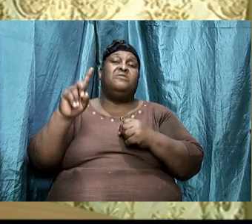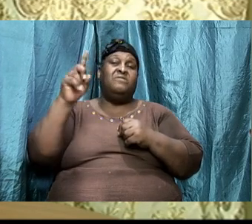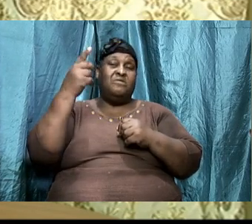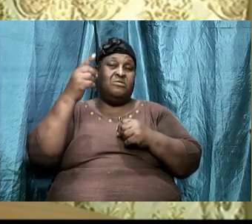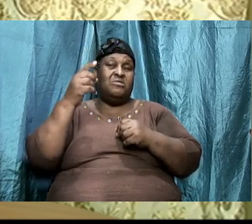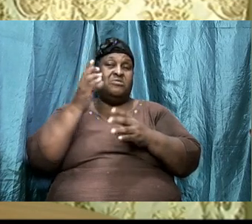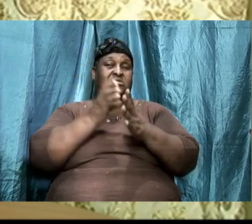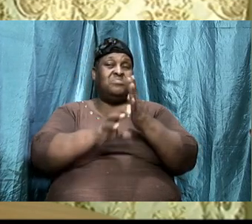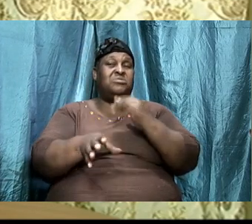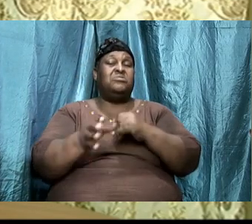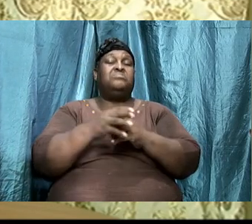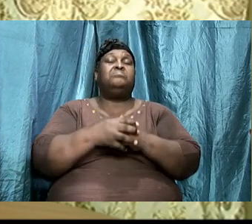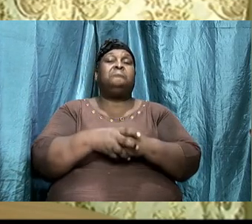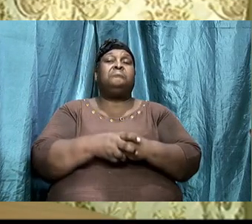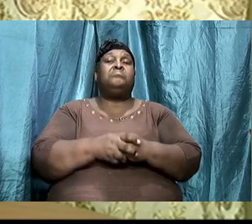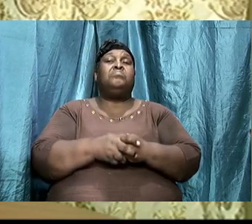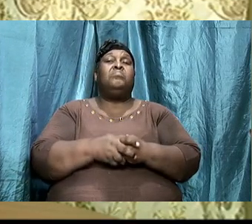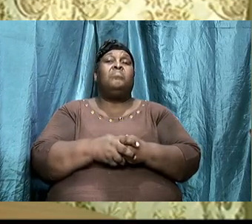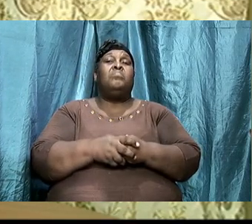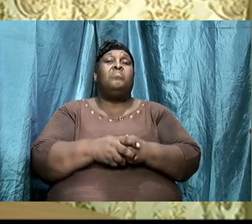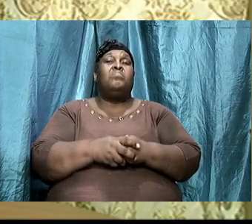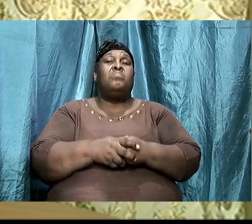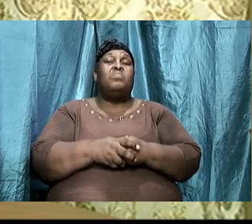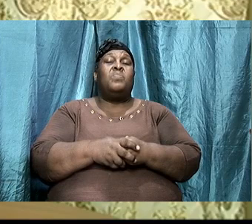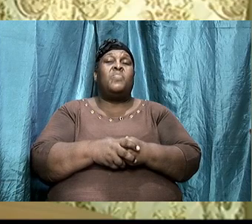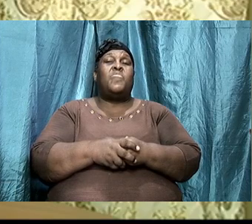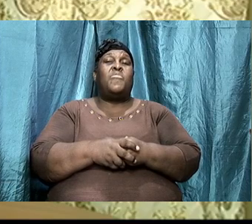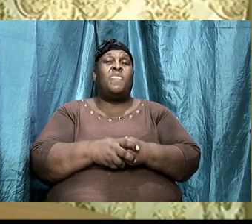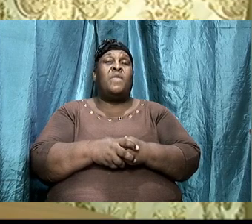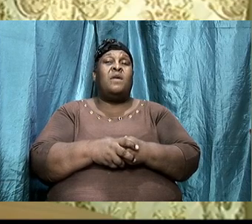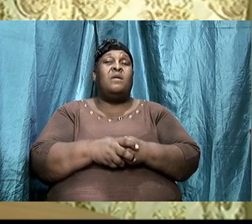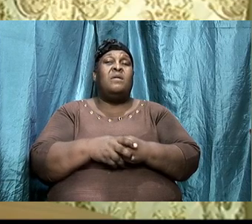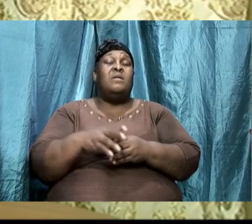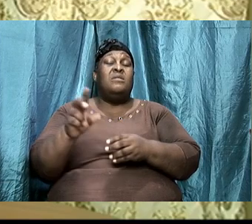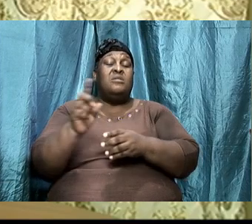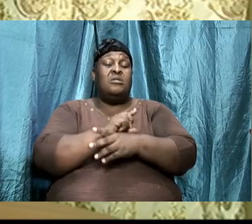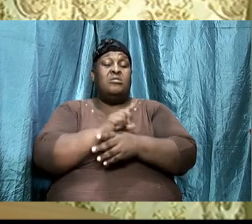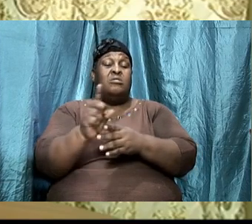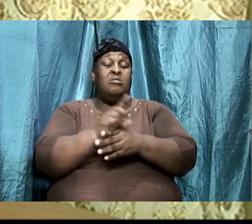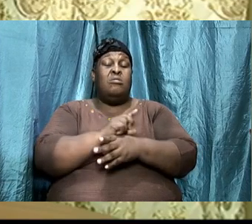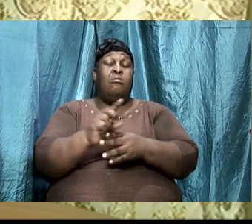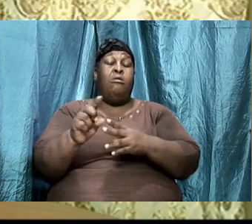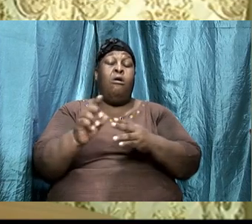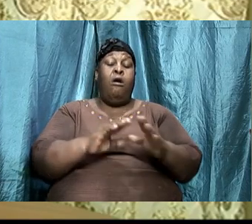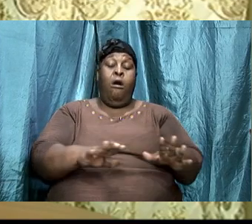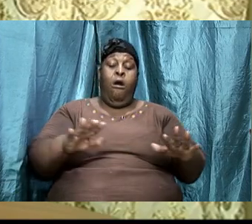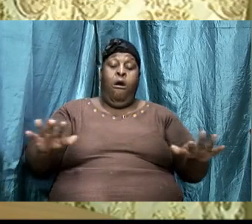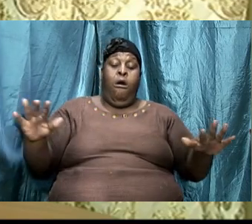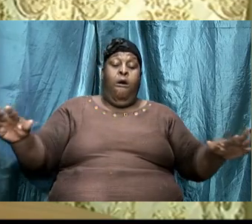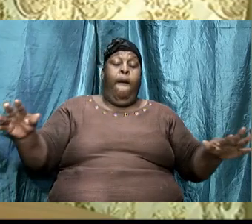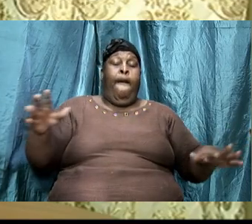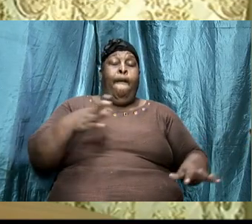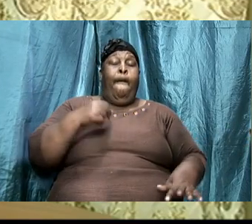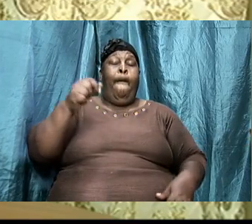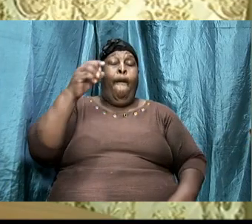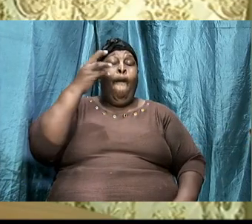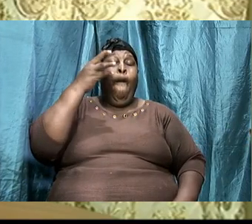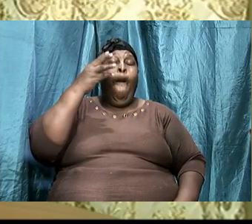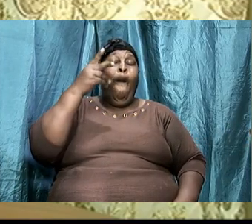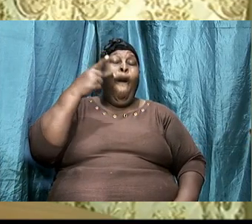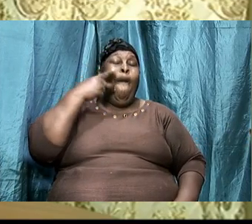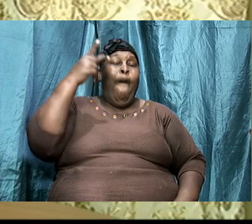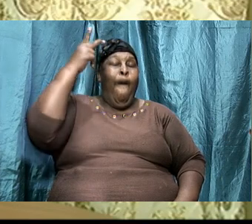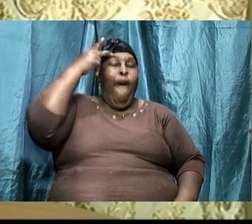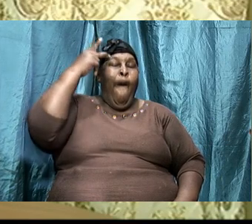He particularly insisted on the duties of children and parents and of servants and